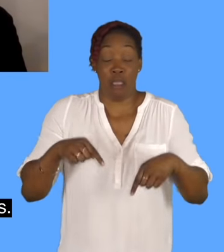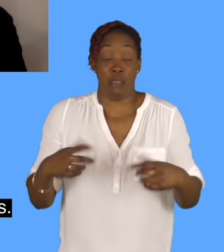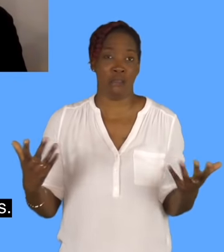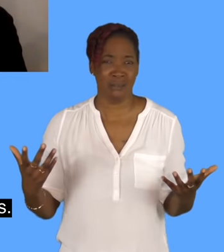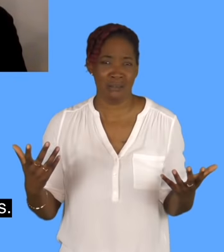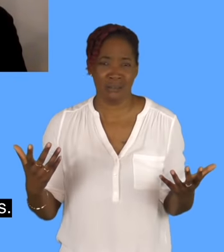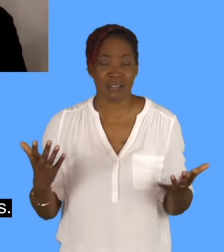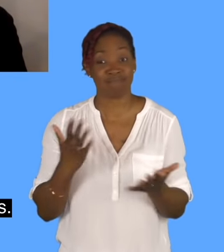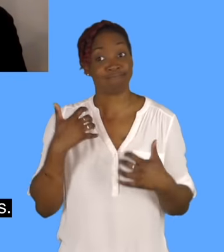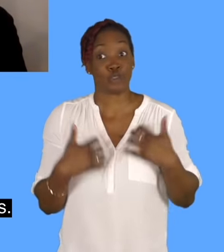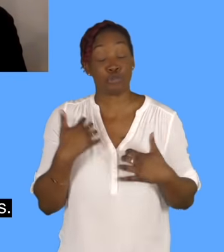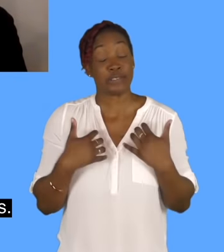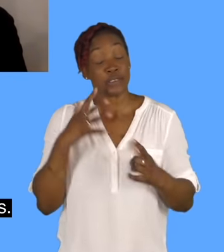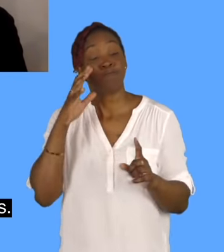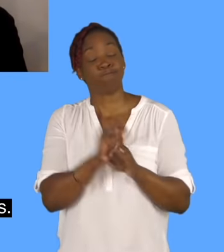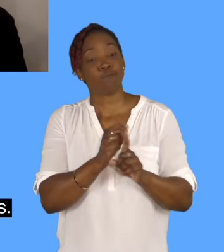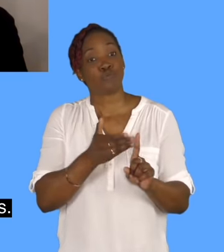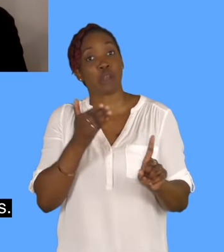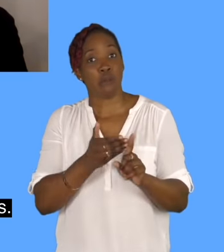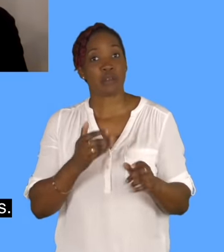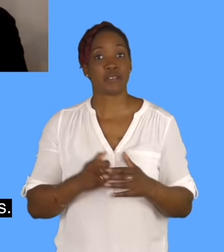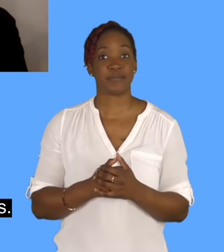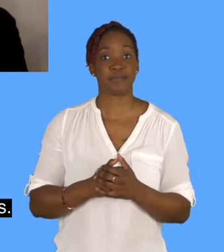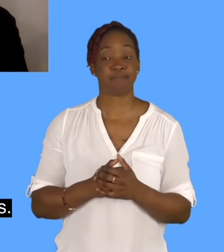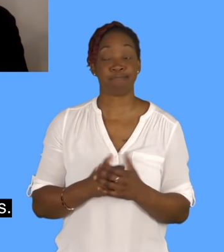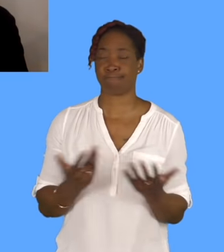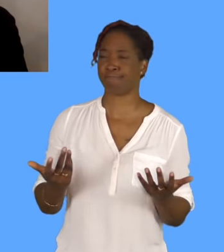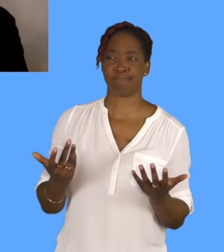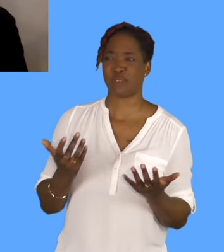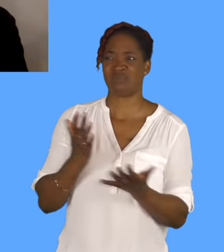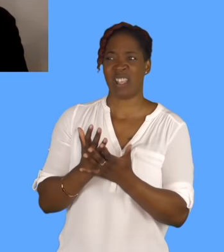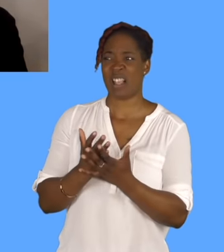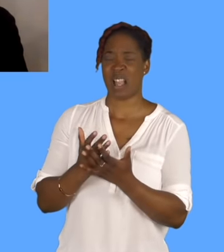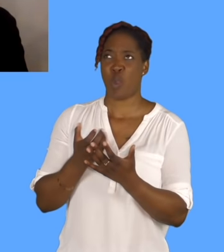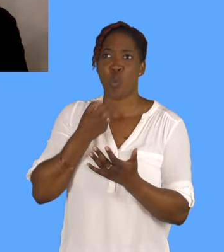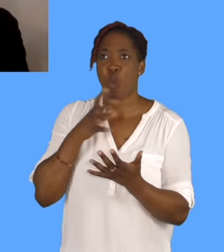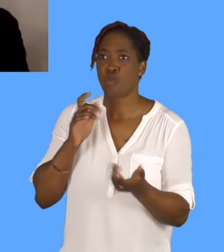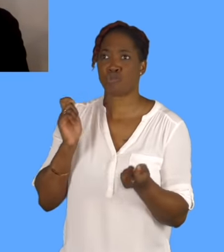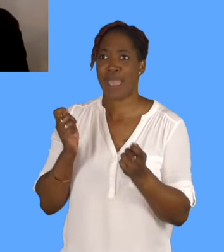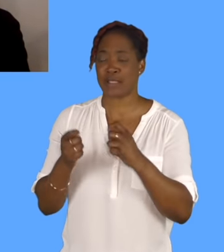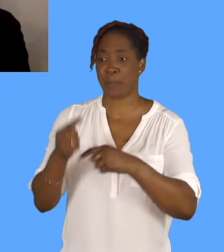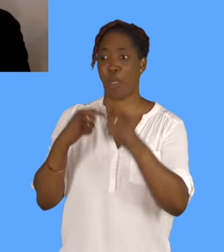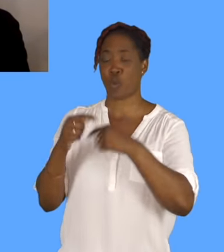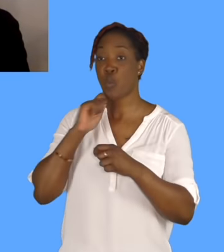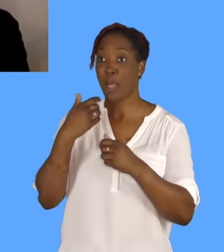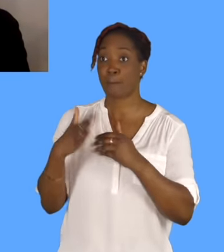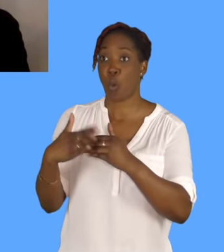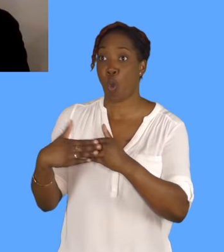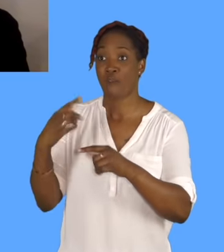Yeah, it's not going to change backwards. It's just going to get faster or more. Or maybe we'll all get a bit of a hashtag.